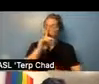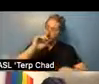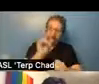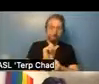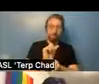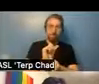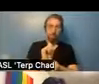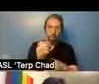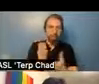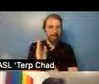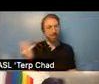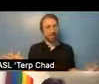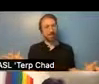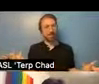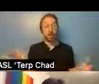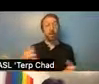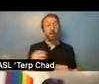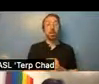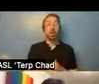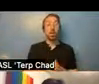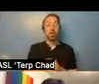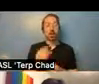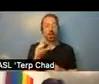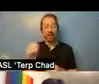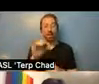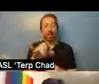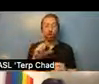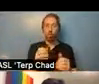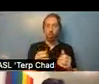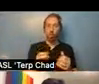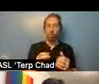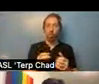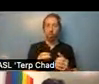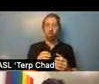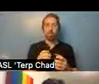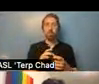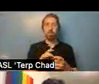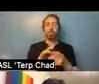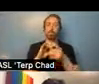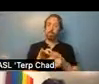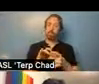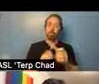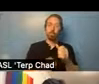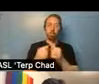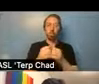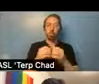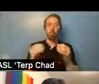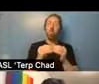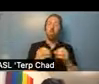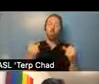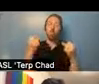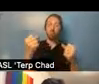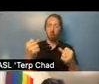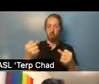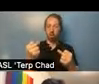supportive housing tenants strengthens the rights of all tenants, but undercutting, uh, loopholes that were there in past, uh, ill, uh,